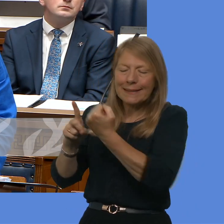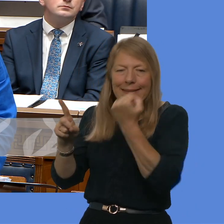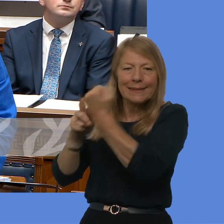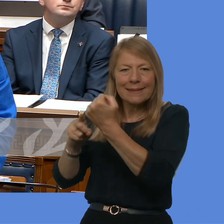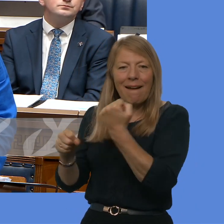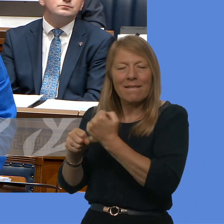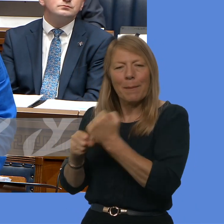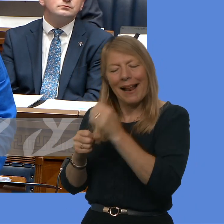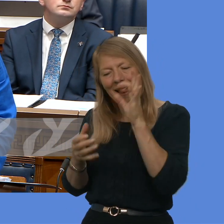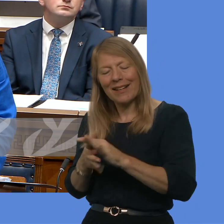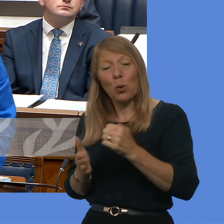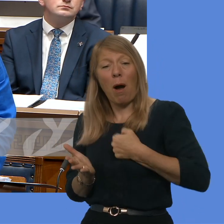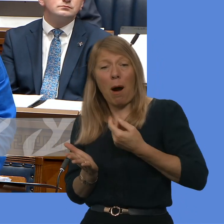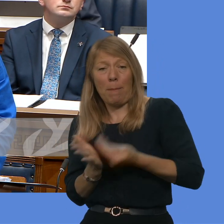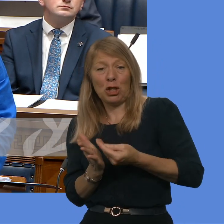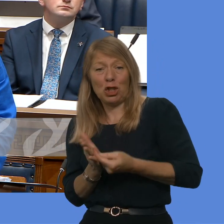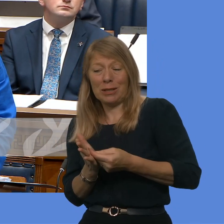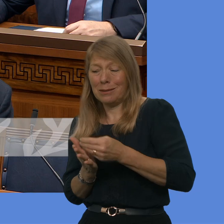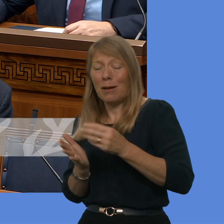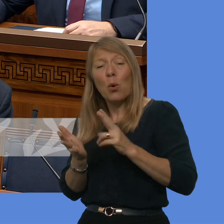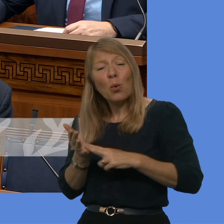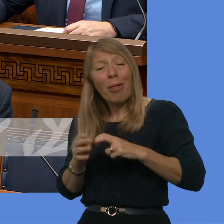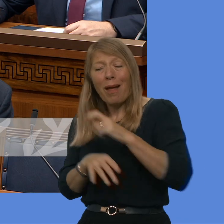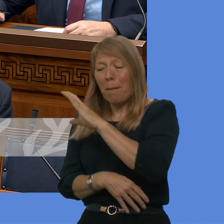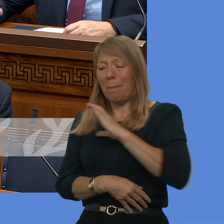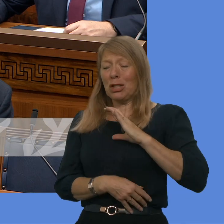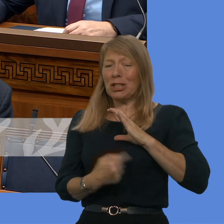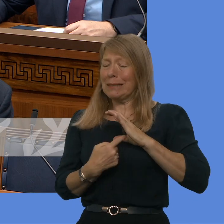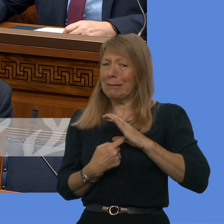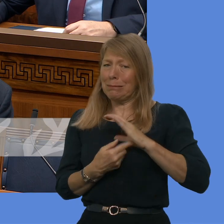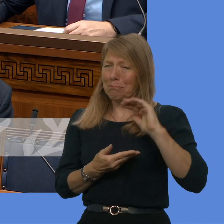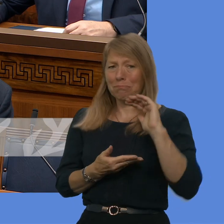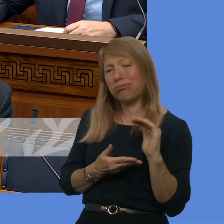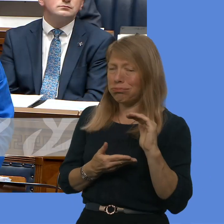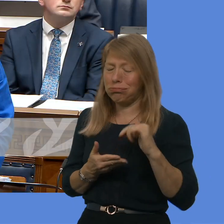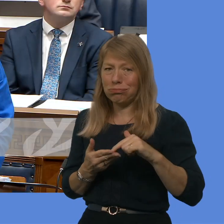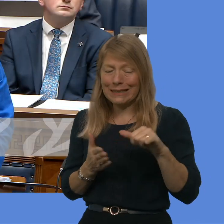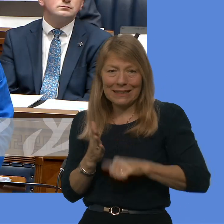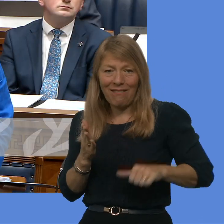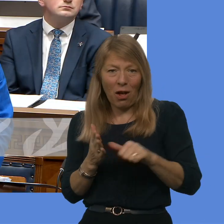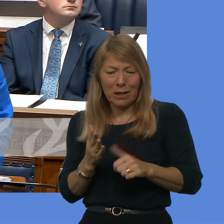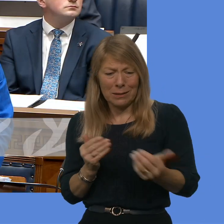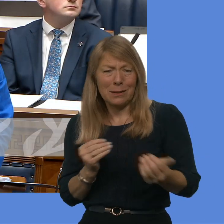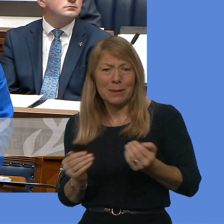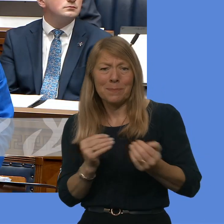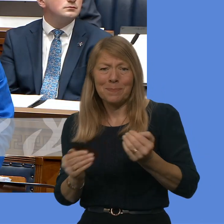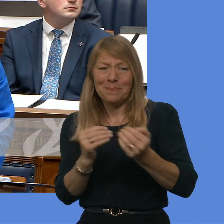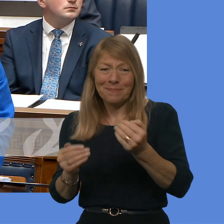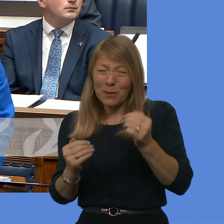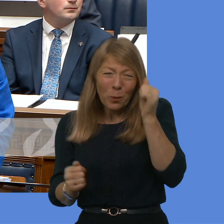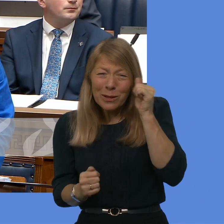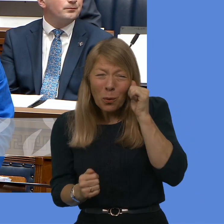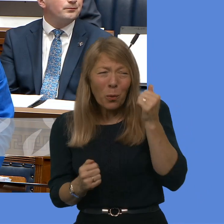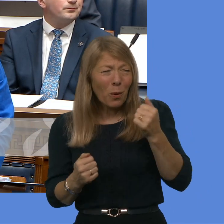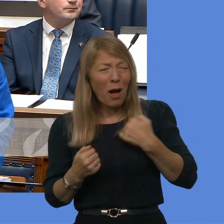Northern Ireland budget is incredibly difficult. We know the impact of that, not least in terms of the pressures within our health system, the